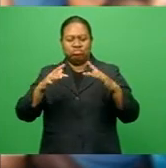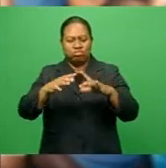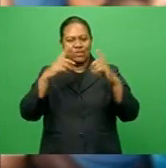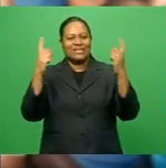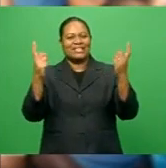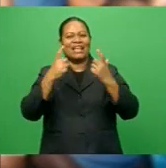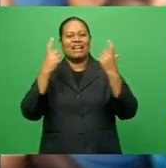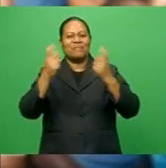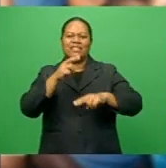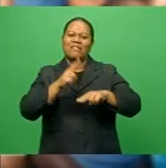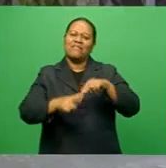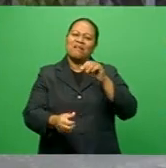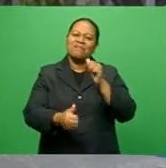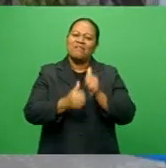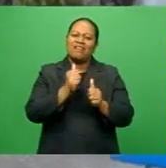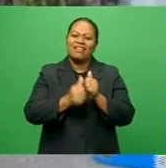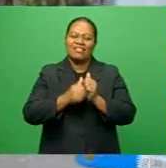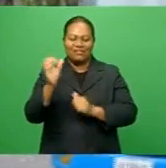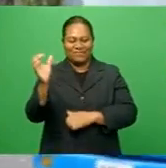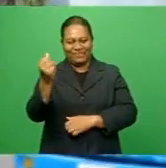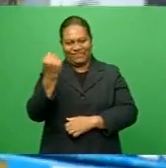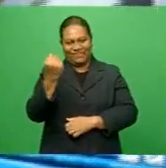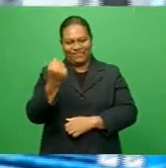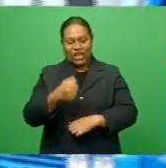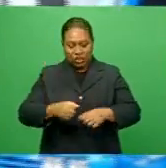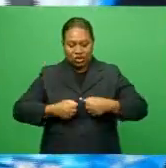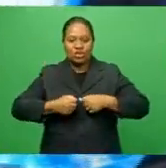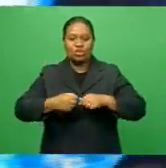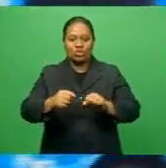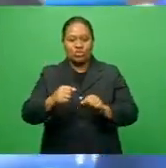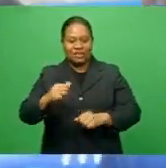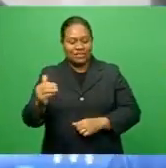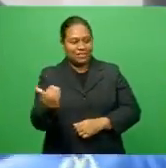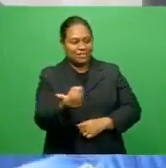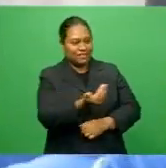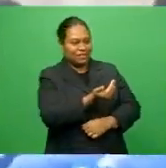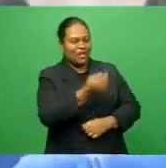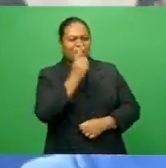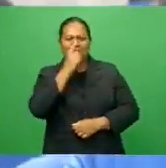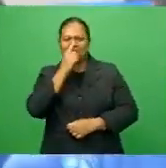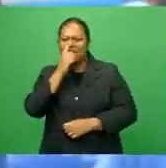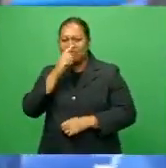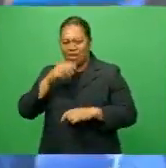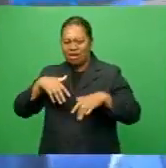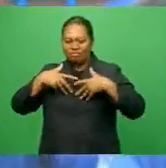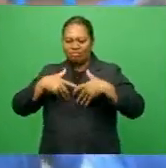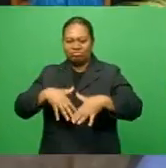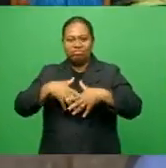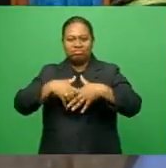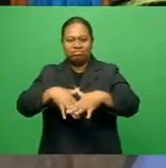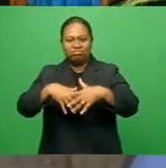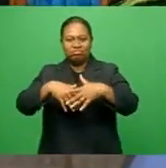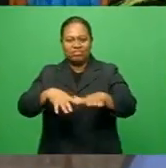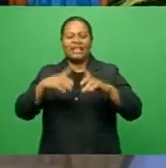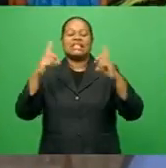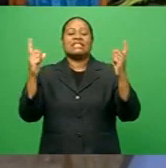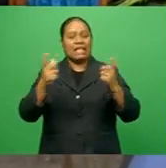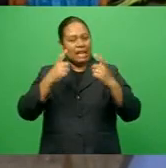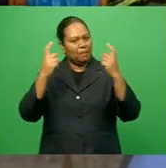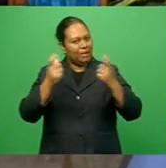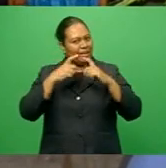their Fairbrother trophy win. The streets were a sea of blue as people marched through town celebrating the team's performance.